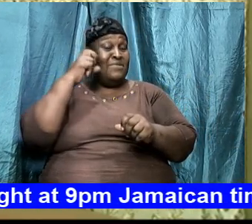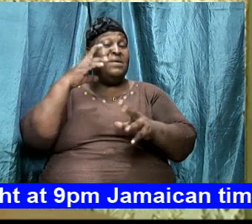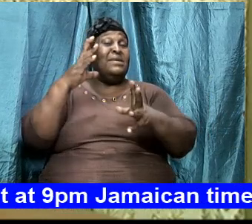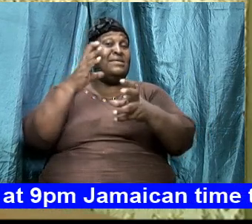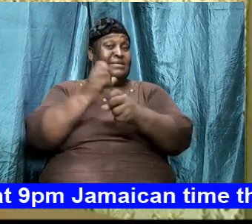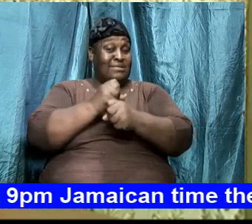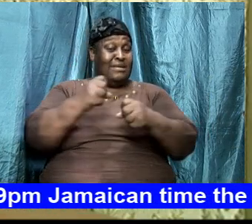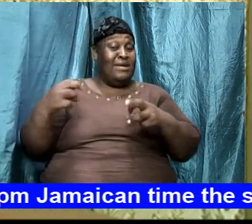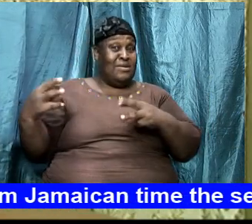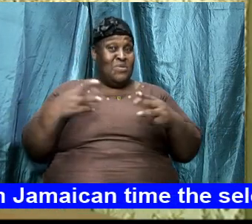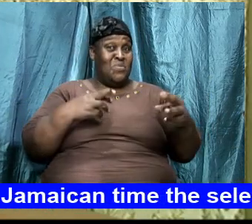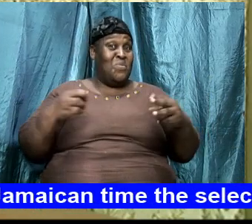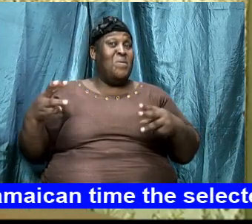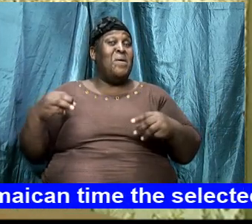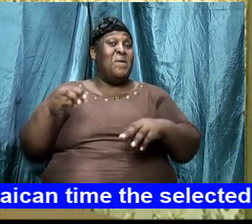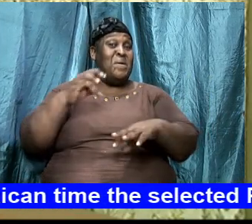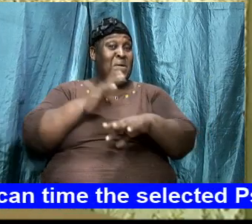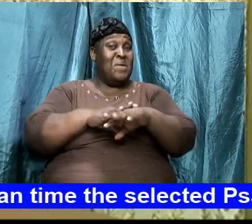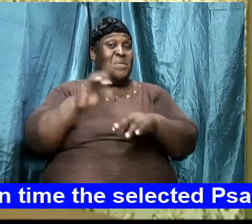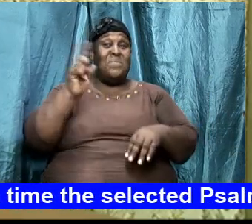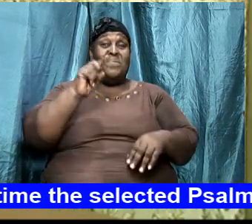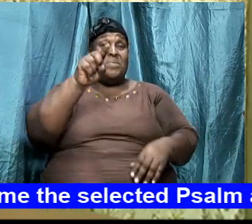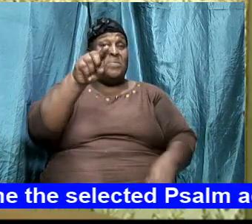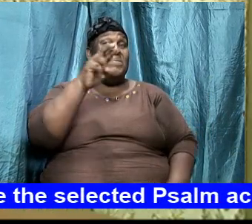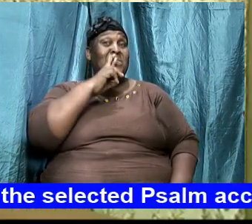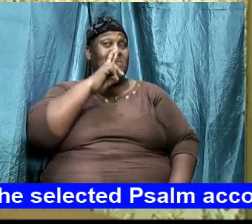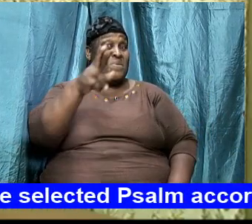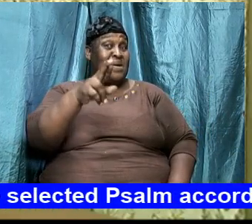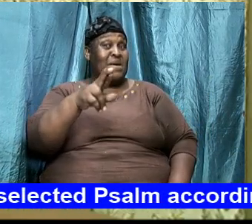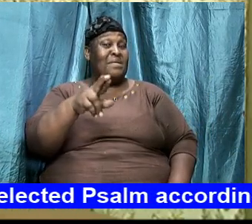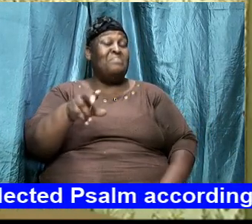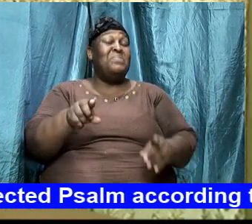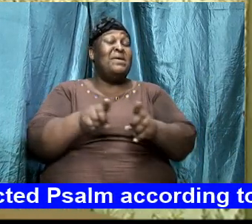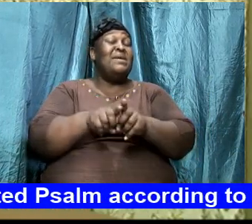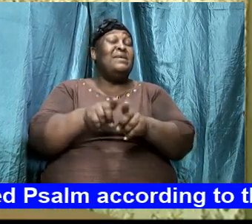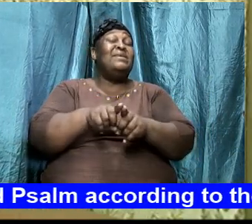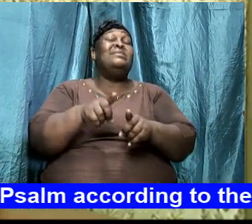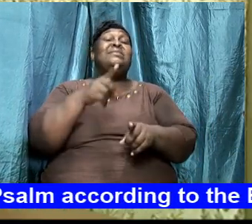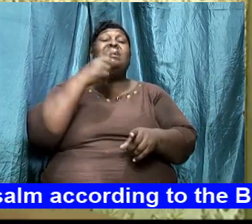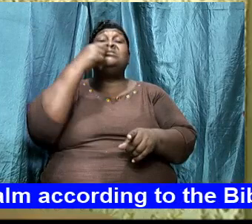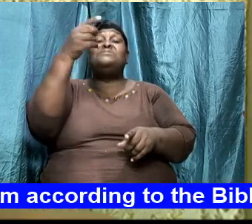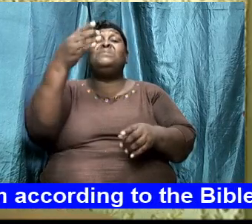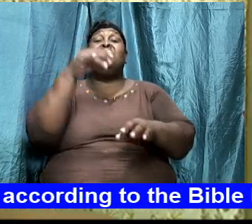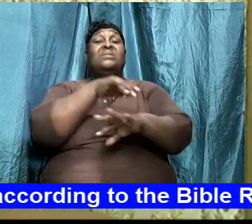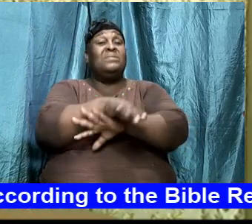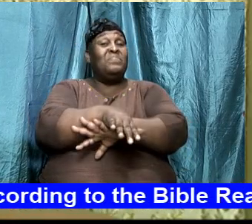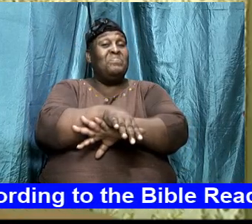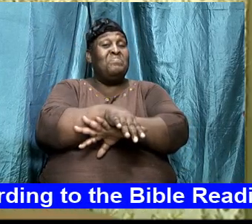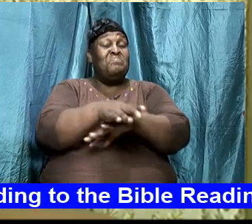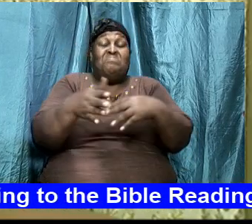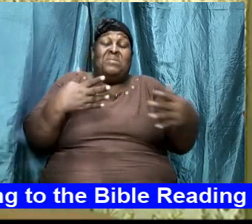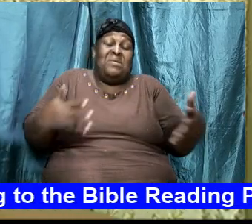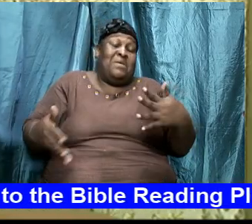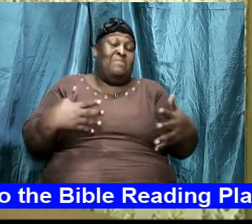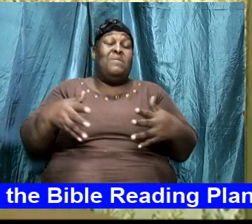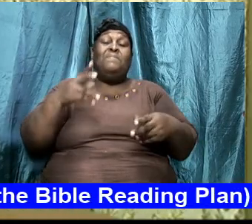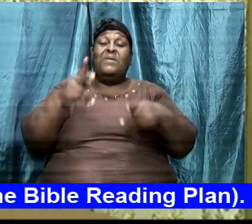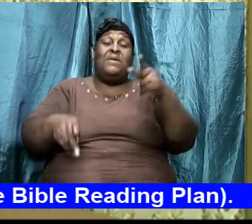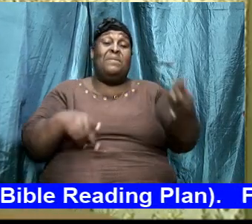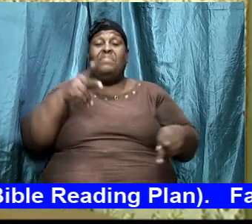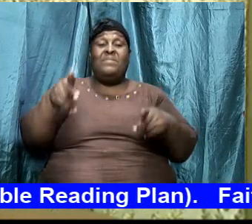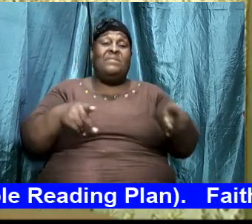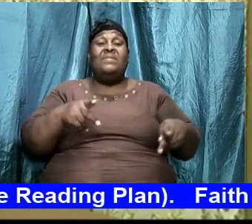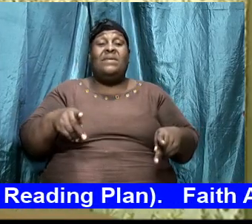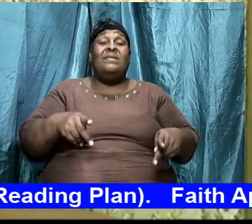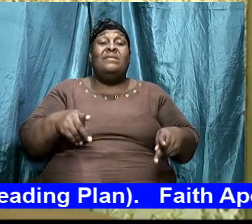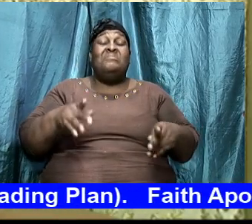as a matter of fact as I speak right now as I speak tonight there might be folks that